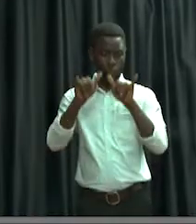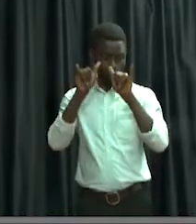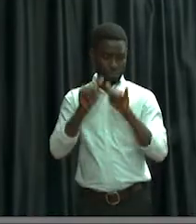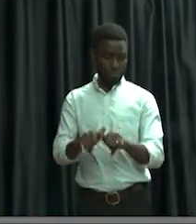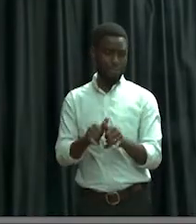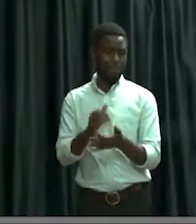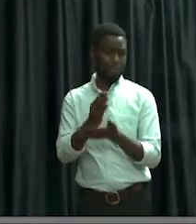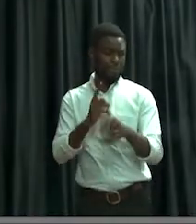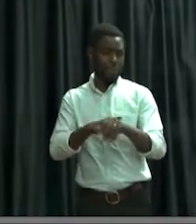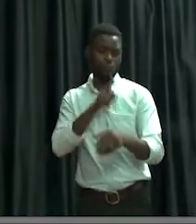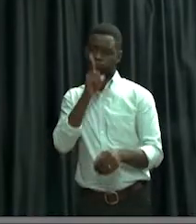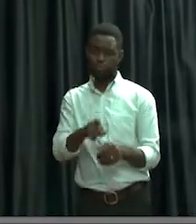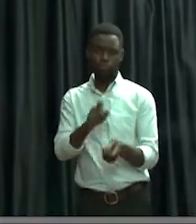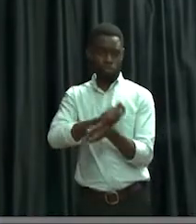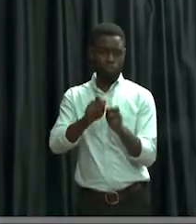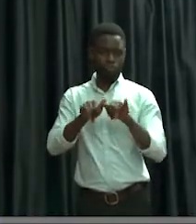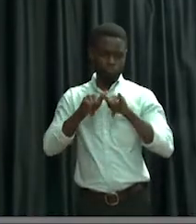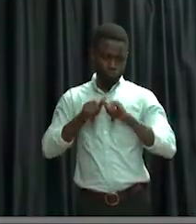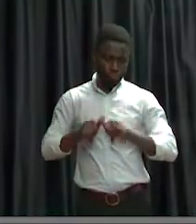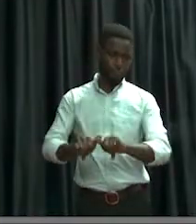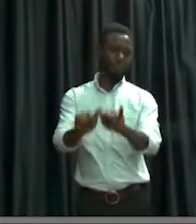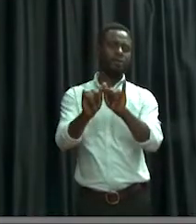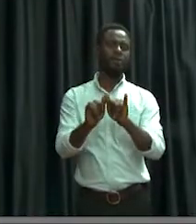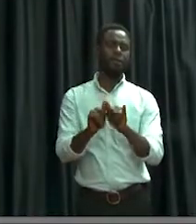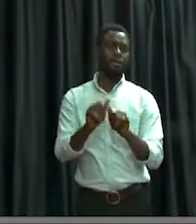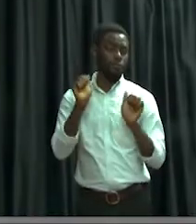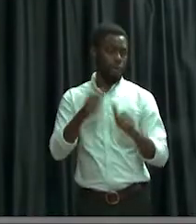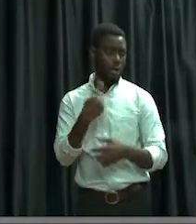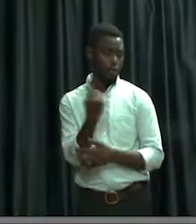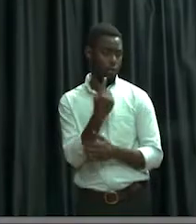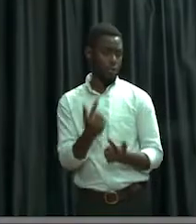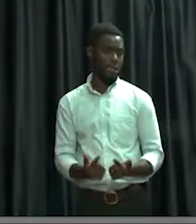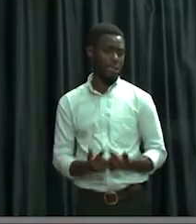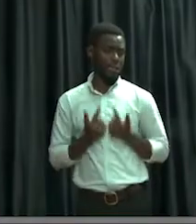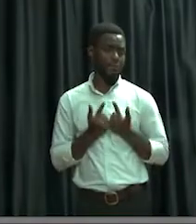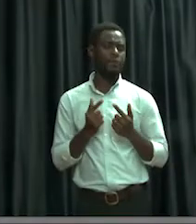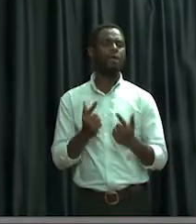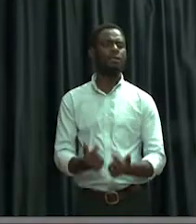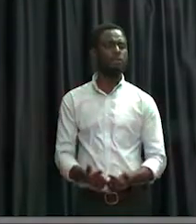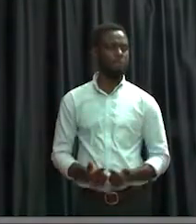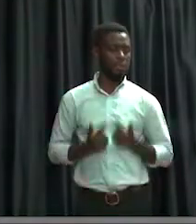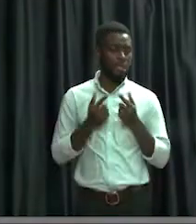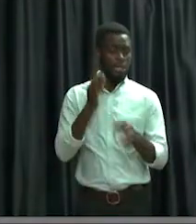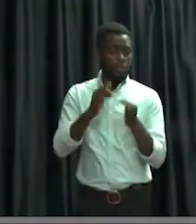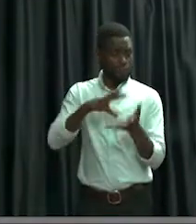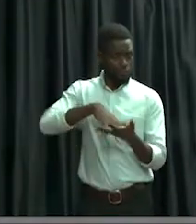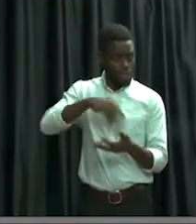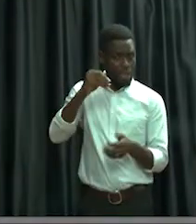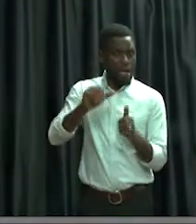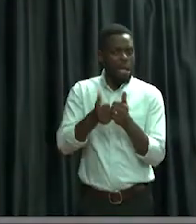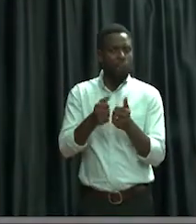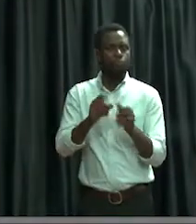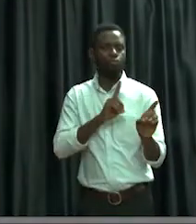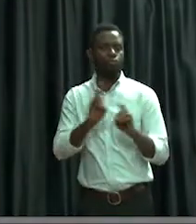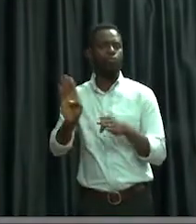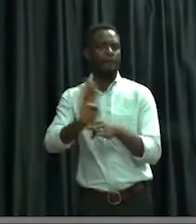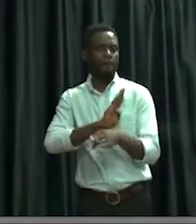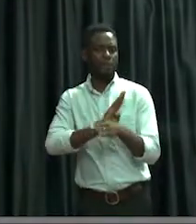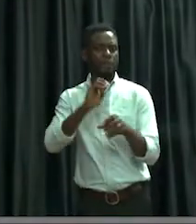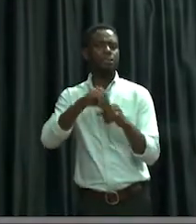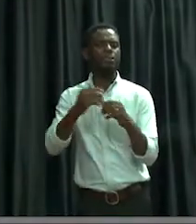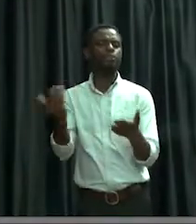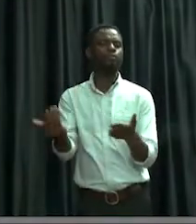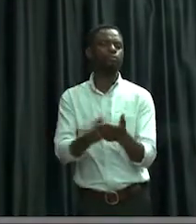in the way things are done. And you can only survive thrive if you learn how to do business in the new normal.